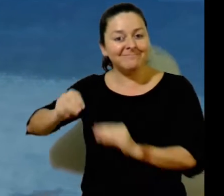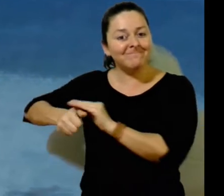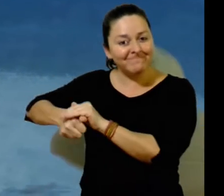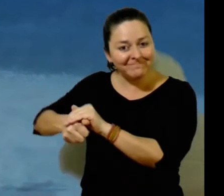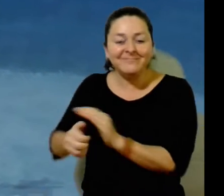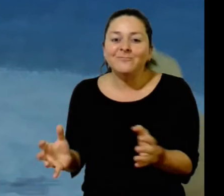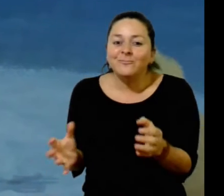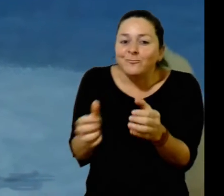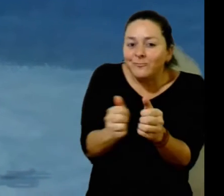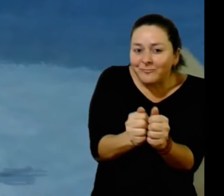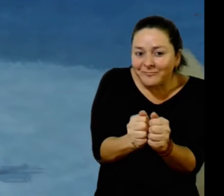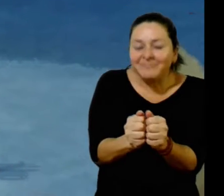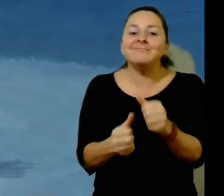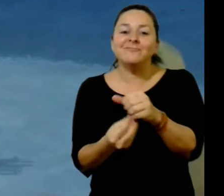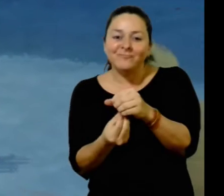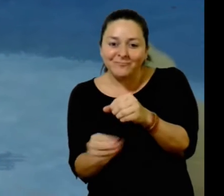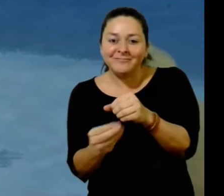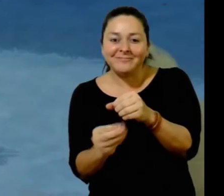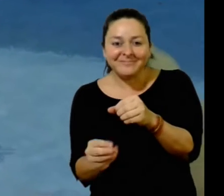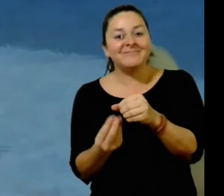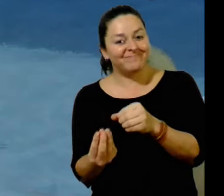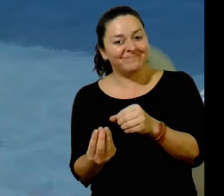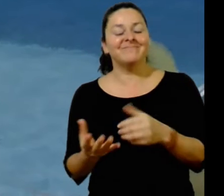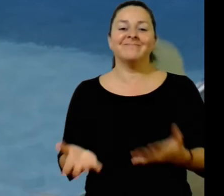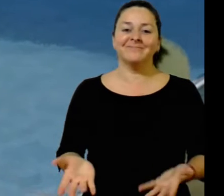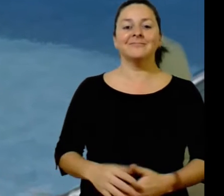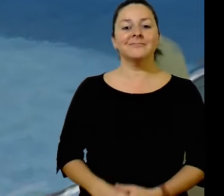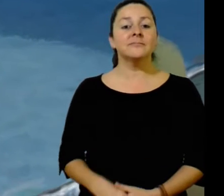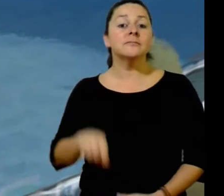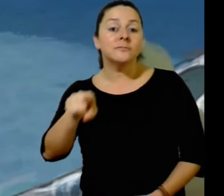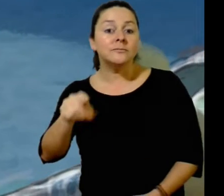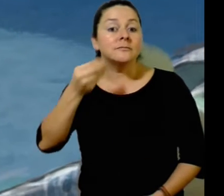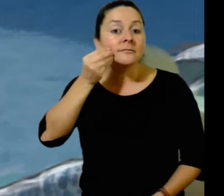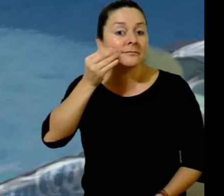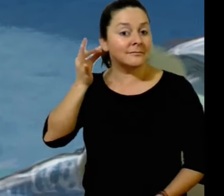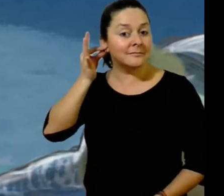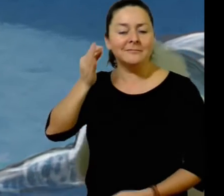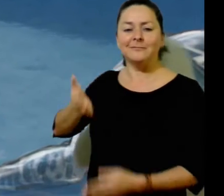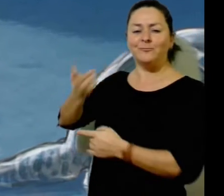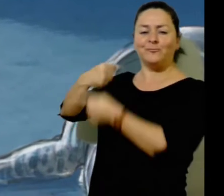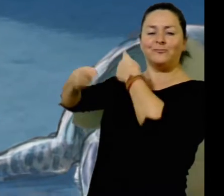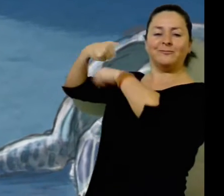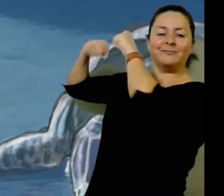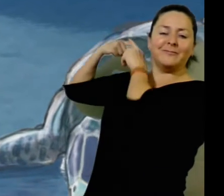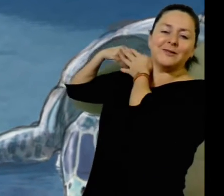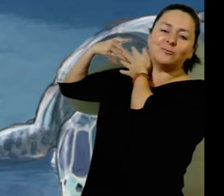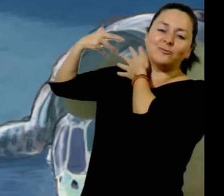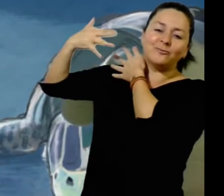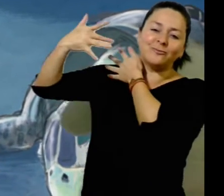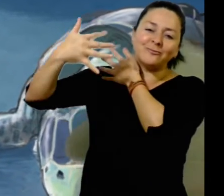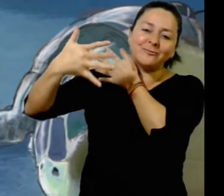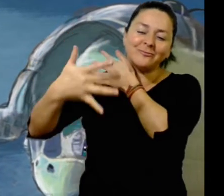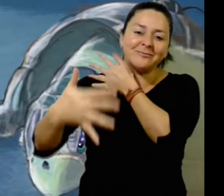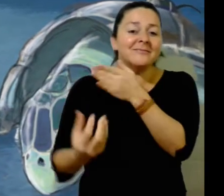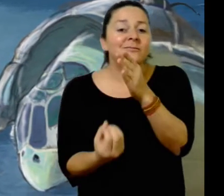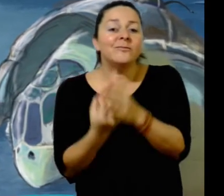their grandmothers, and all their ancestors did before them. The sisters will help to produce the new generations of sea